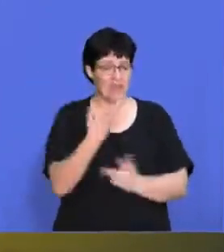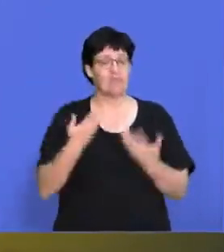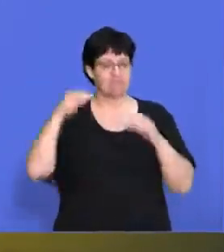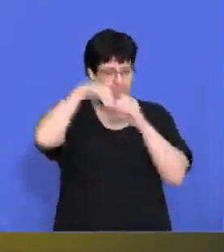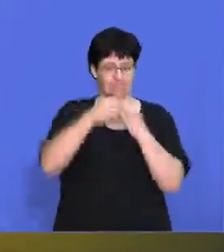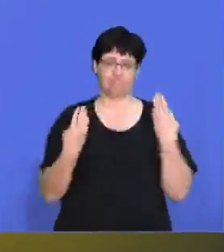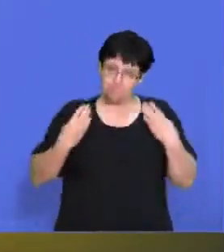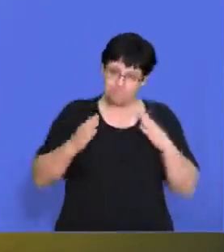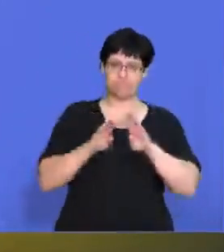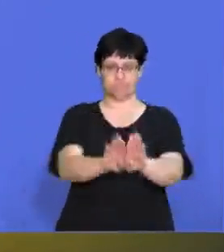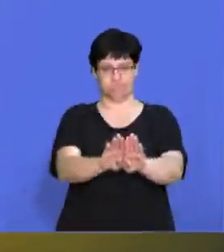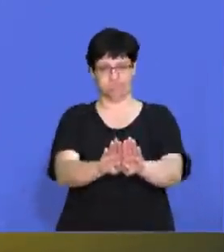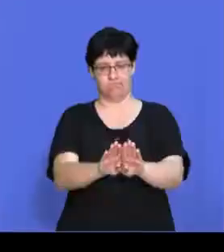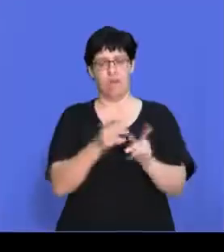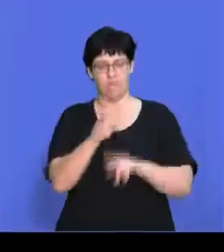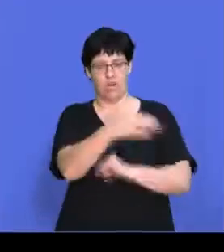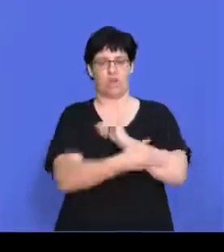for the country.